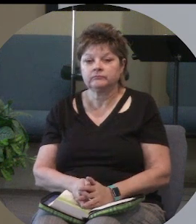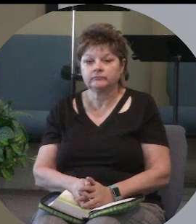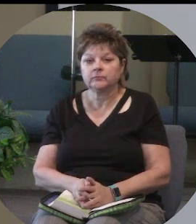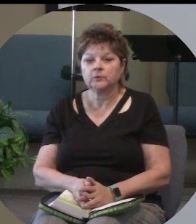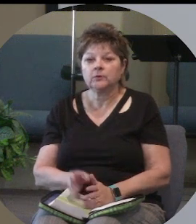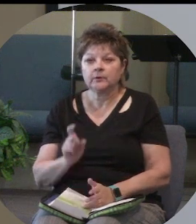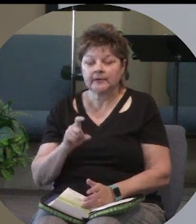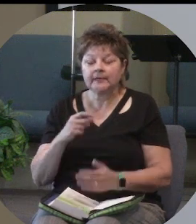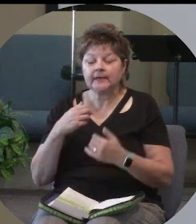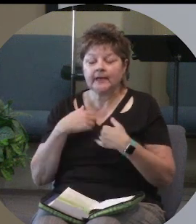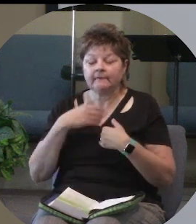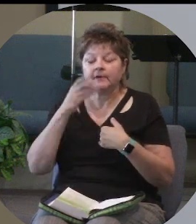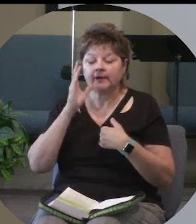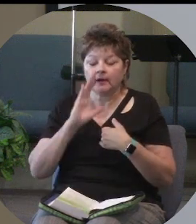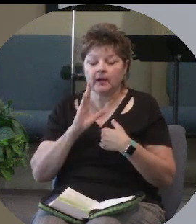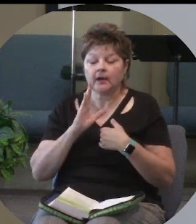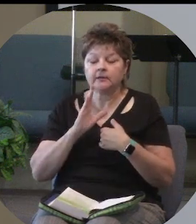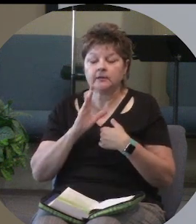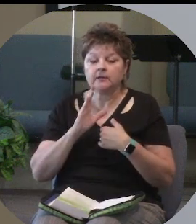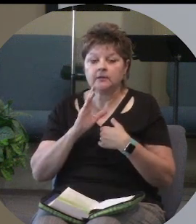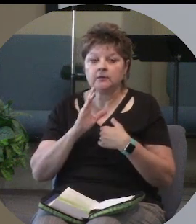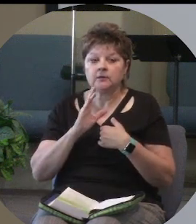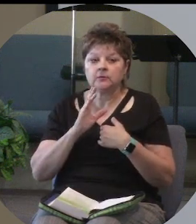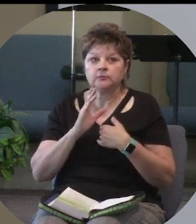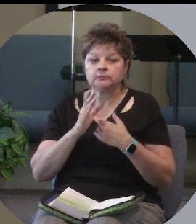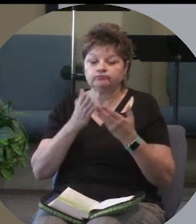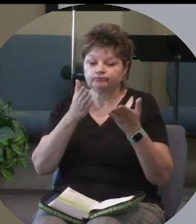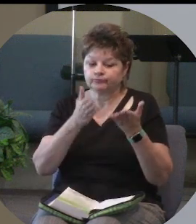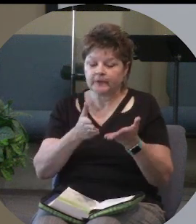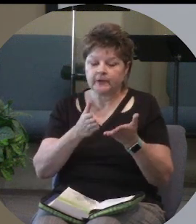need to have a God who we need him.